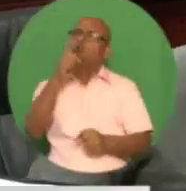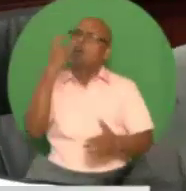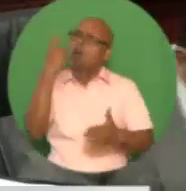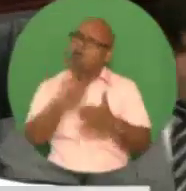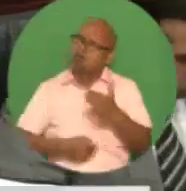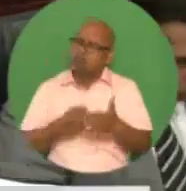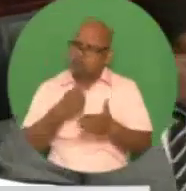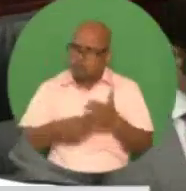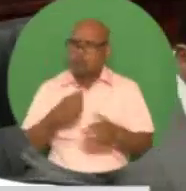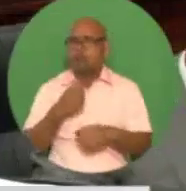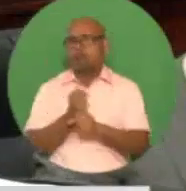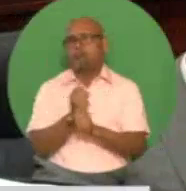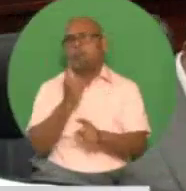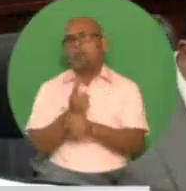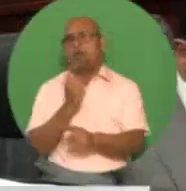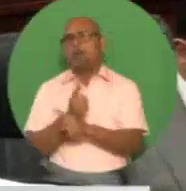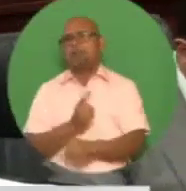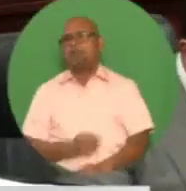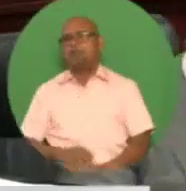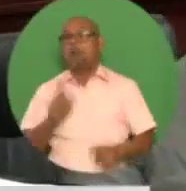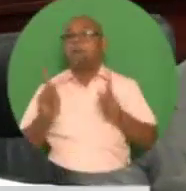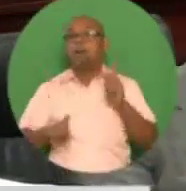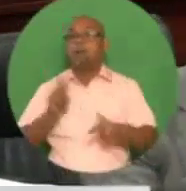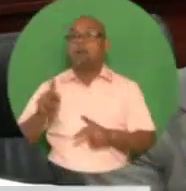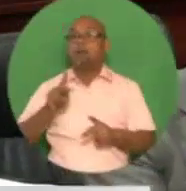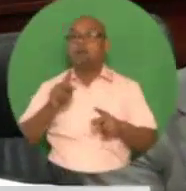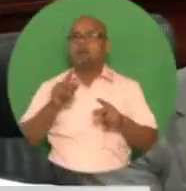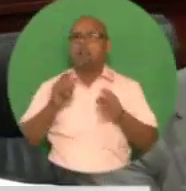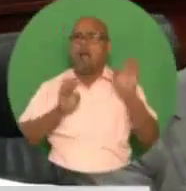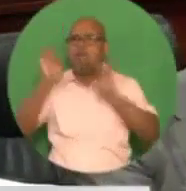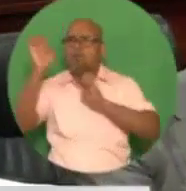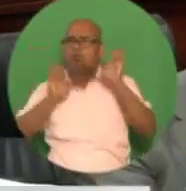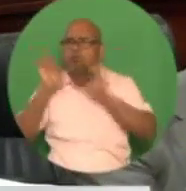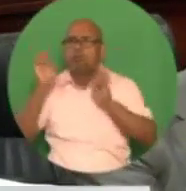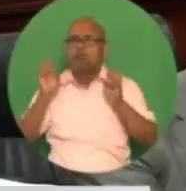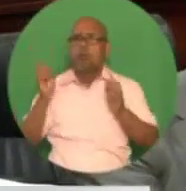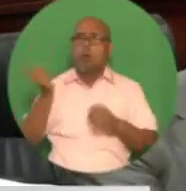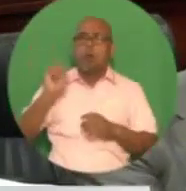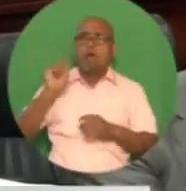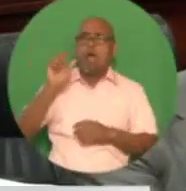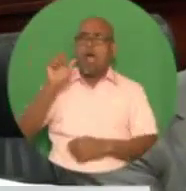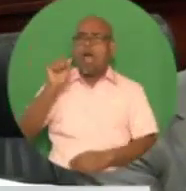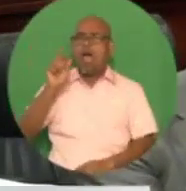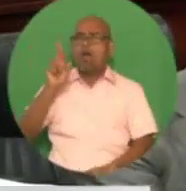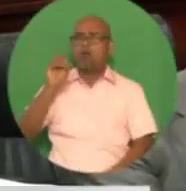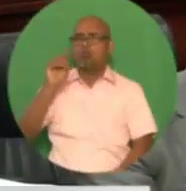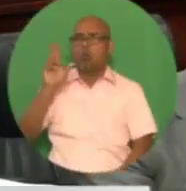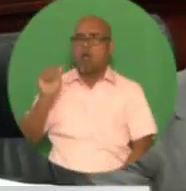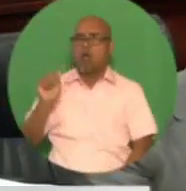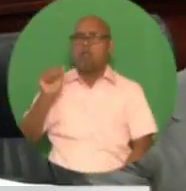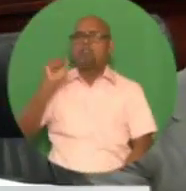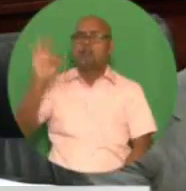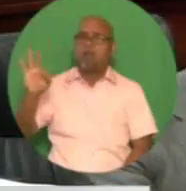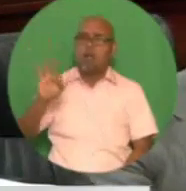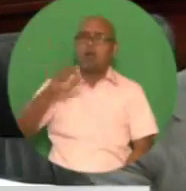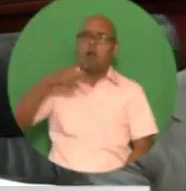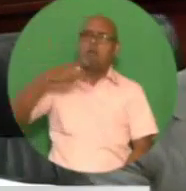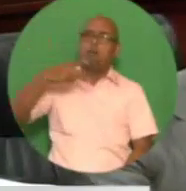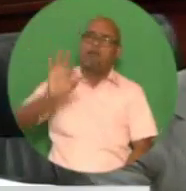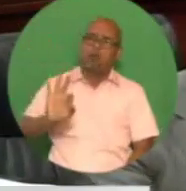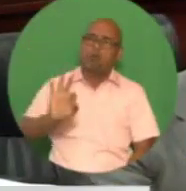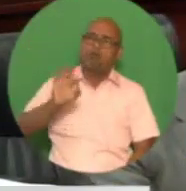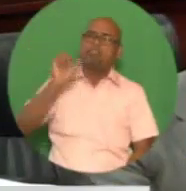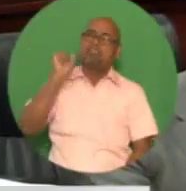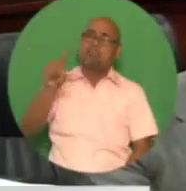assessors at other valuation offices throughout Trinidad-Tobago in Arruca, San Fernando, Point Fortin, San Gigrandi,